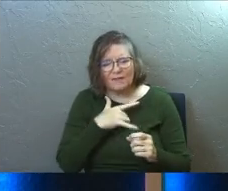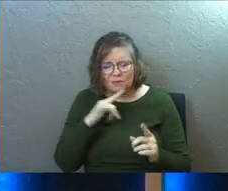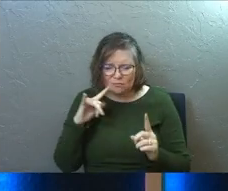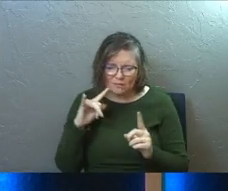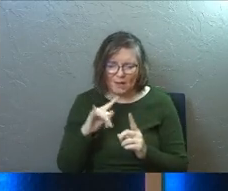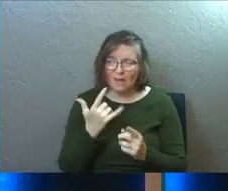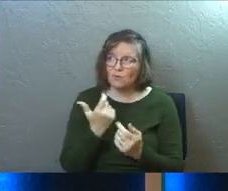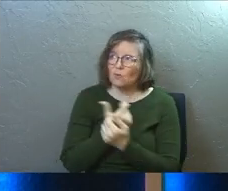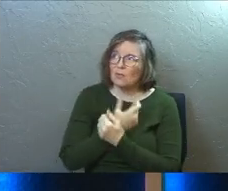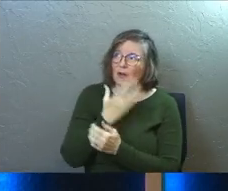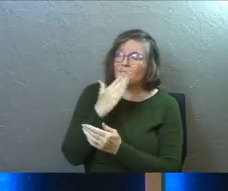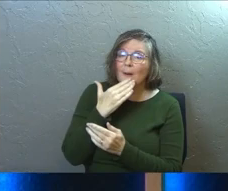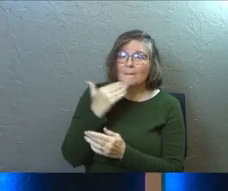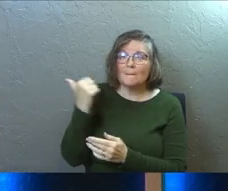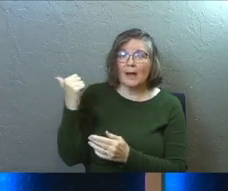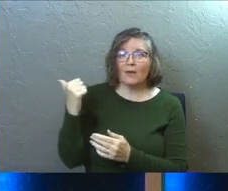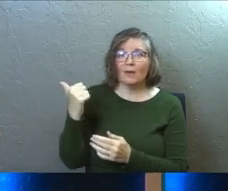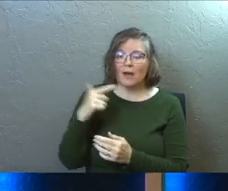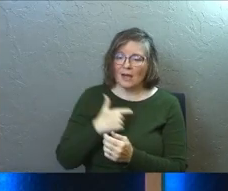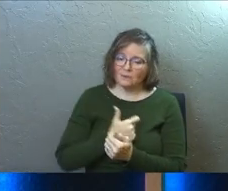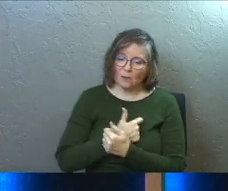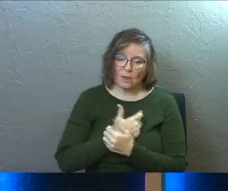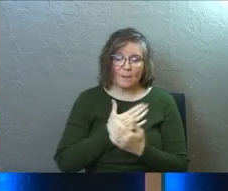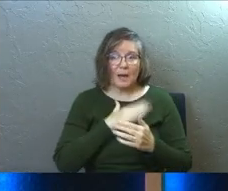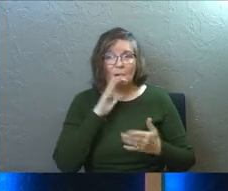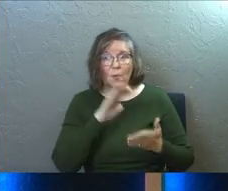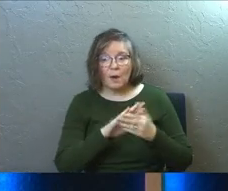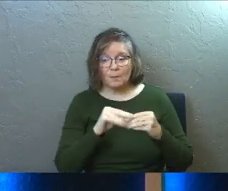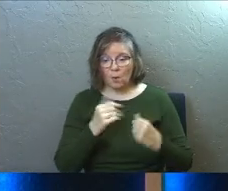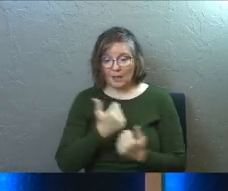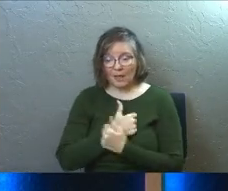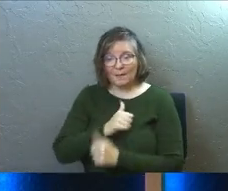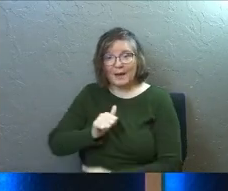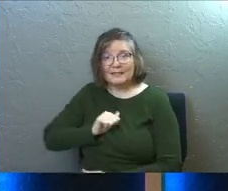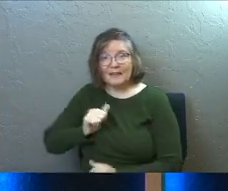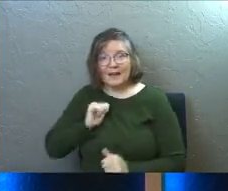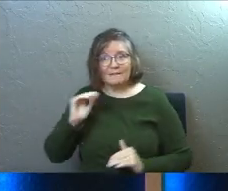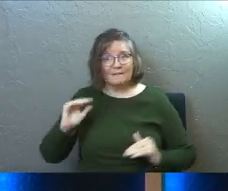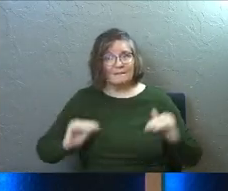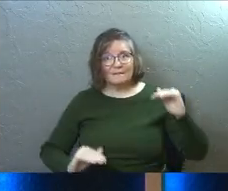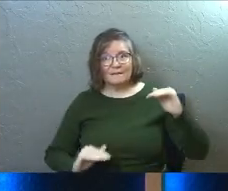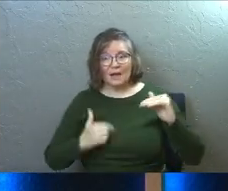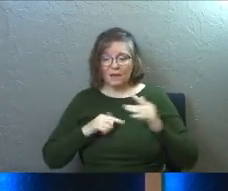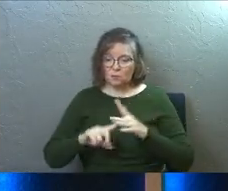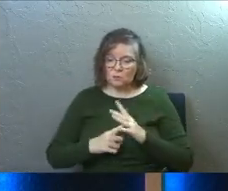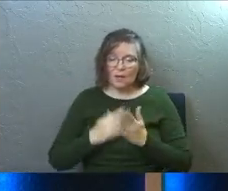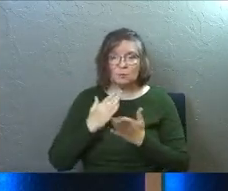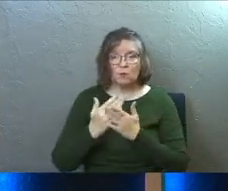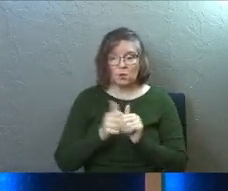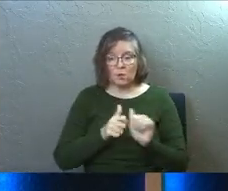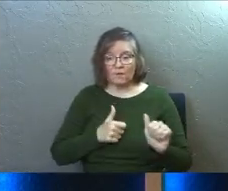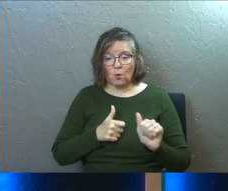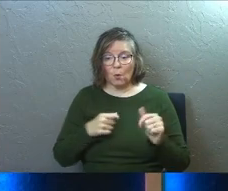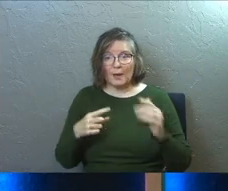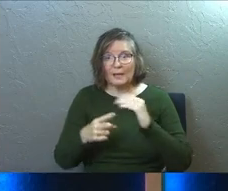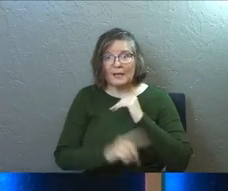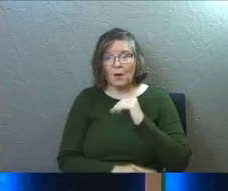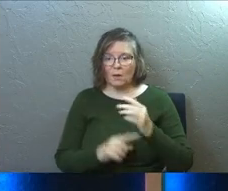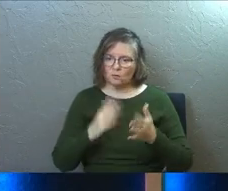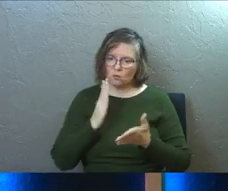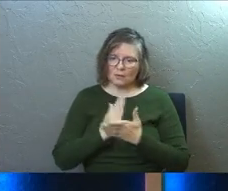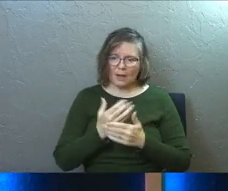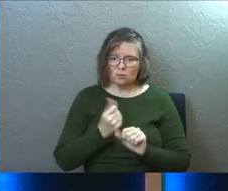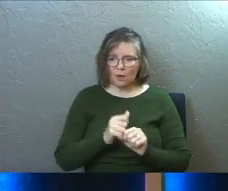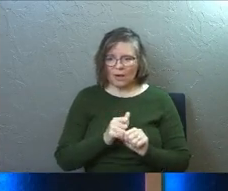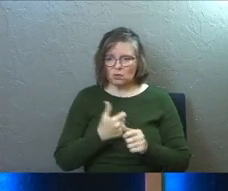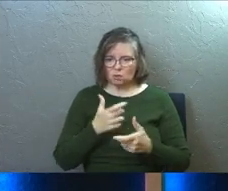to love God better. I've got to love my wife more than I love myself. I've got to stop trying to avoid consequences. I've got to